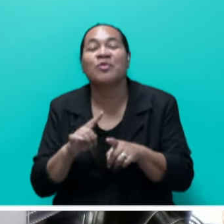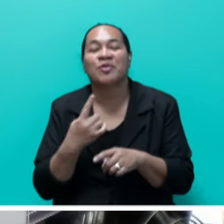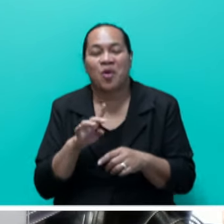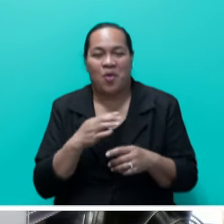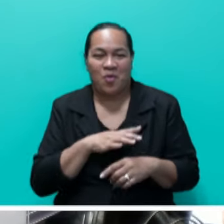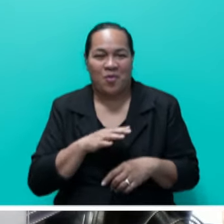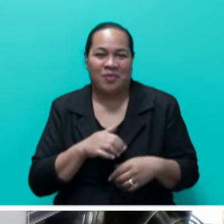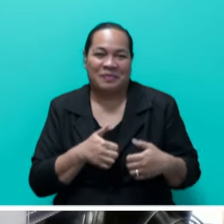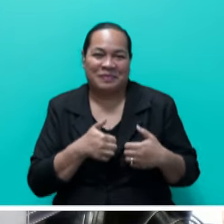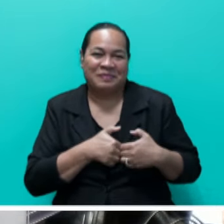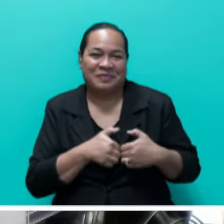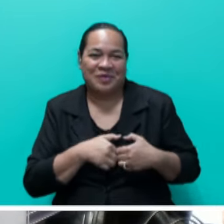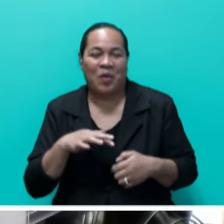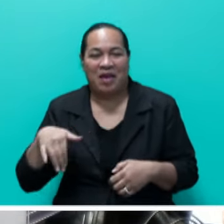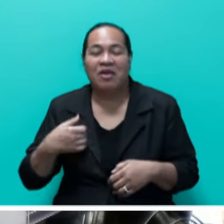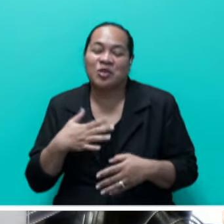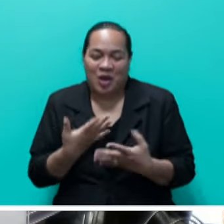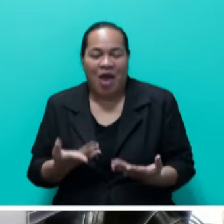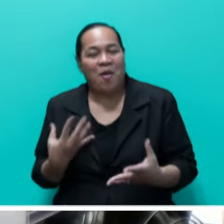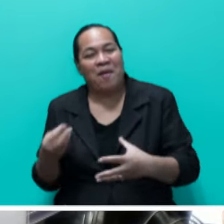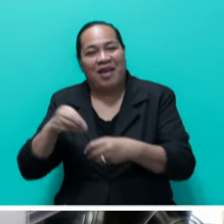So, I'm now part of the pride, Mr. Speaker.